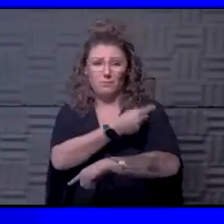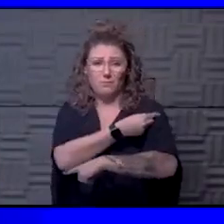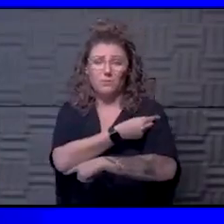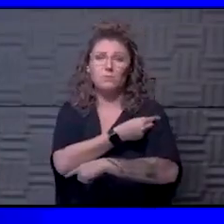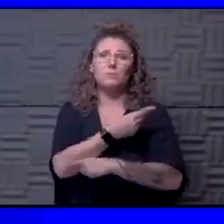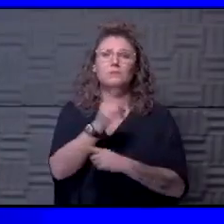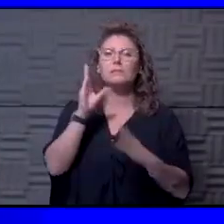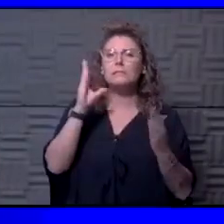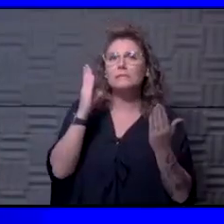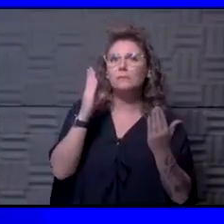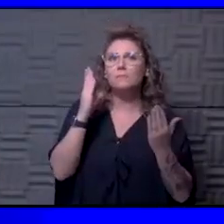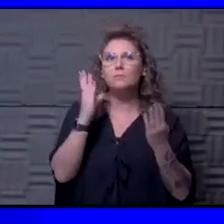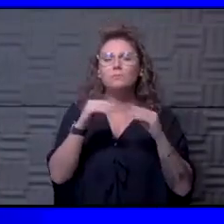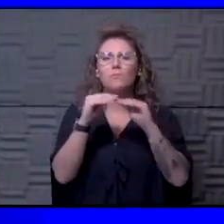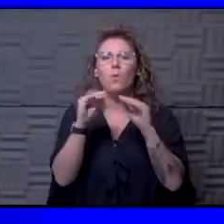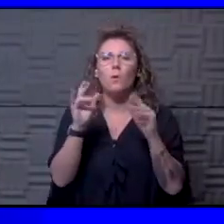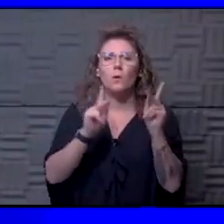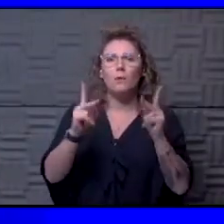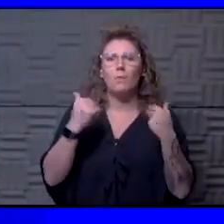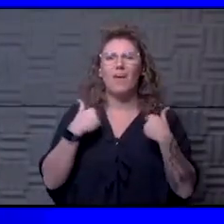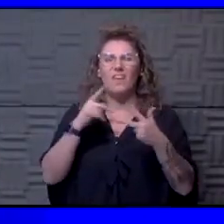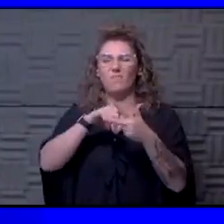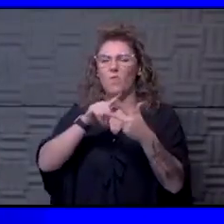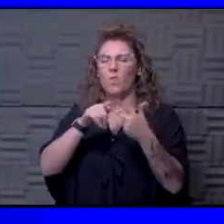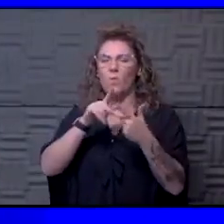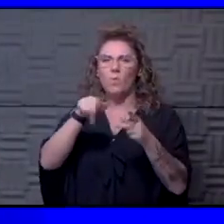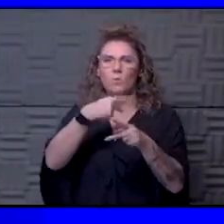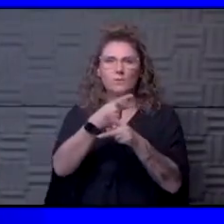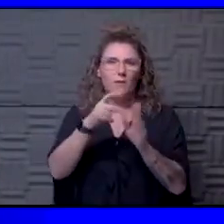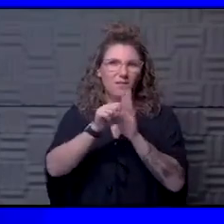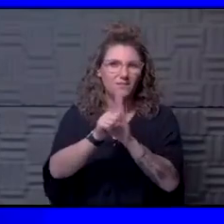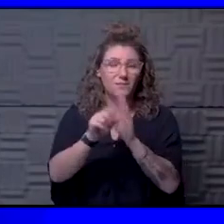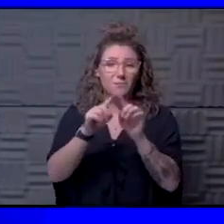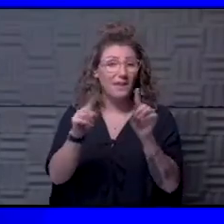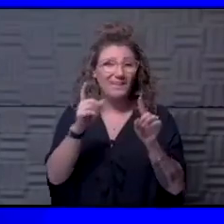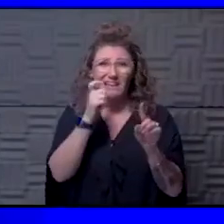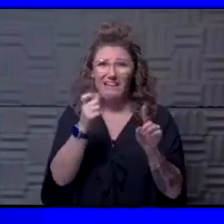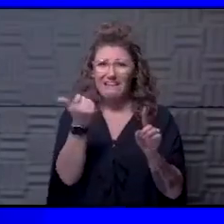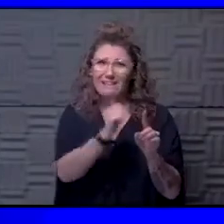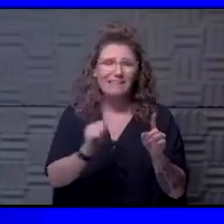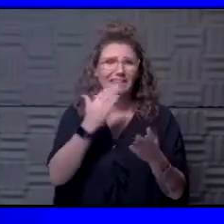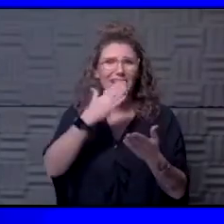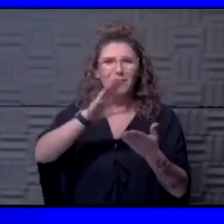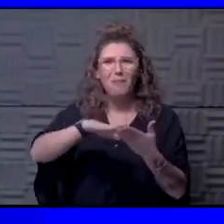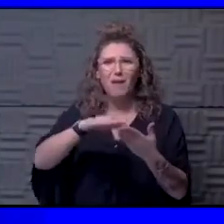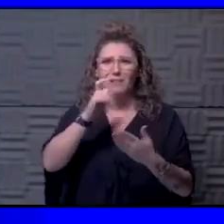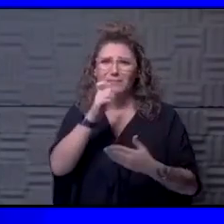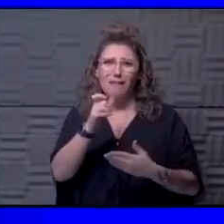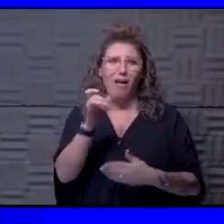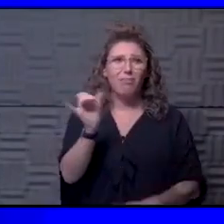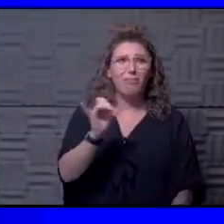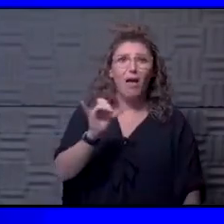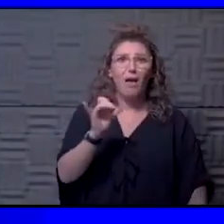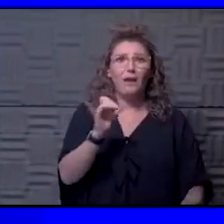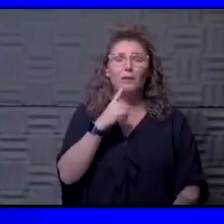um, it seems like more people will have those types of symptoms, but I don't think it's anything bad and it's certainly not like the anaphylaxis or anything like that.